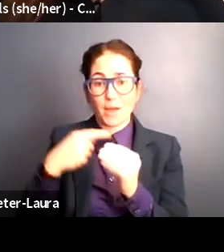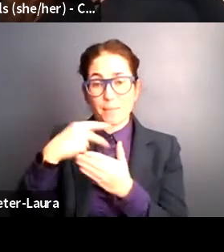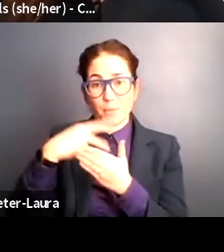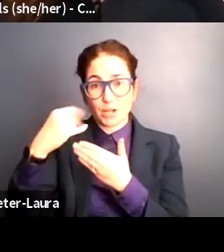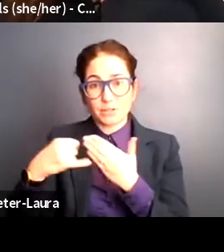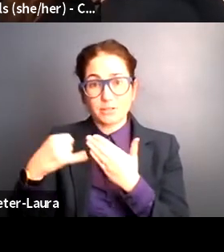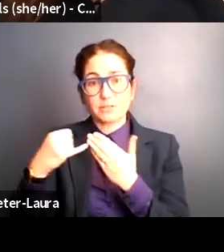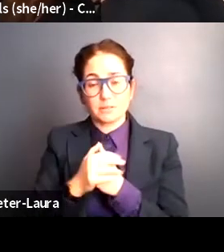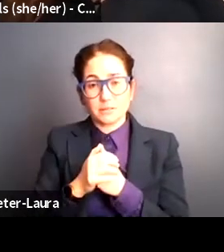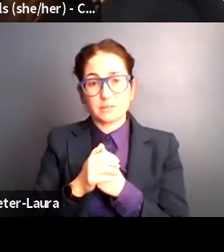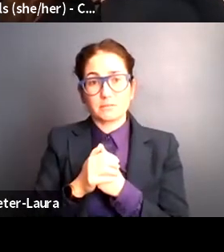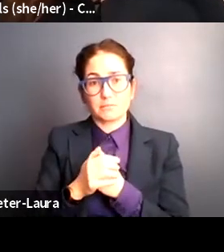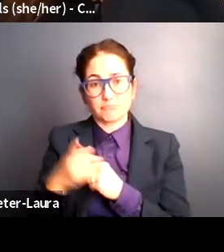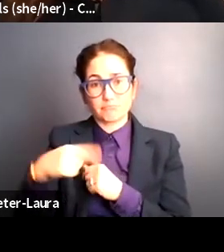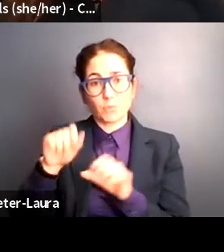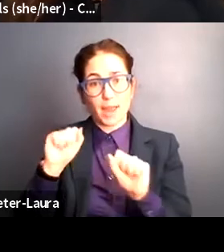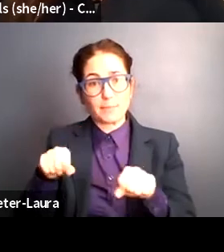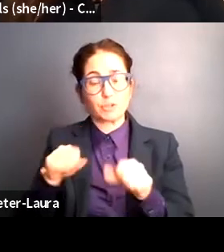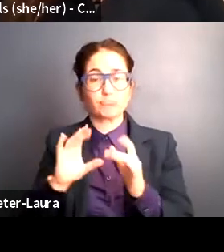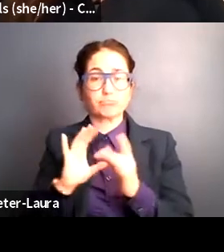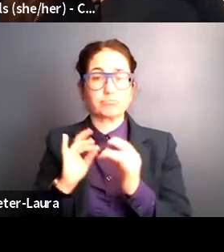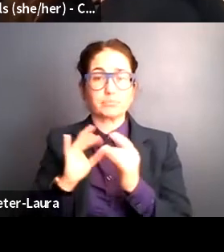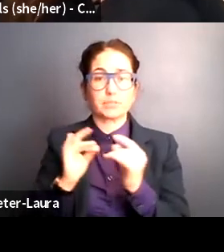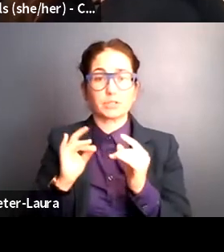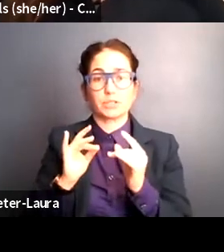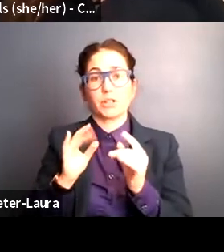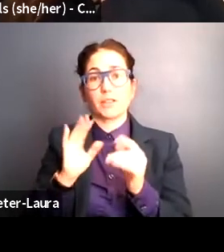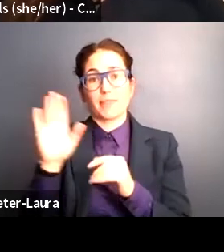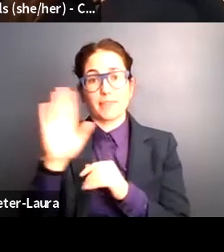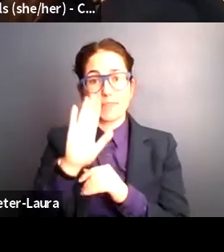to tell us stories of survival.